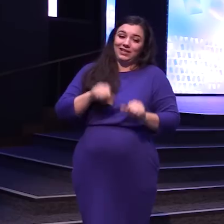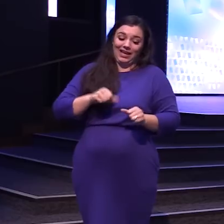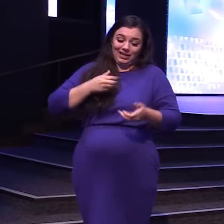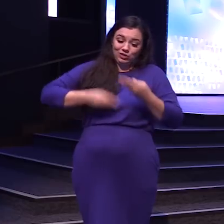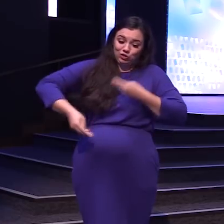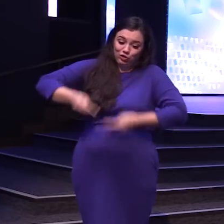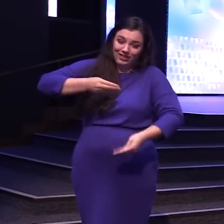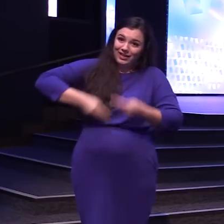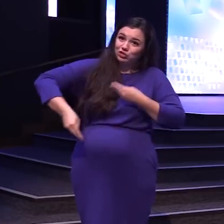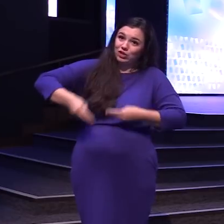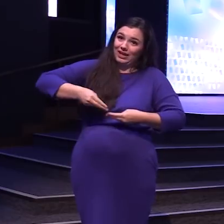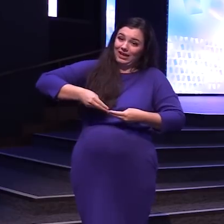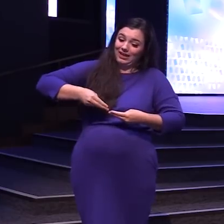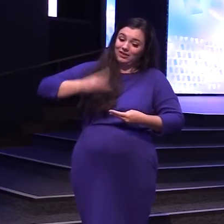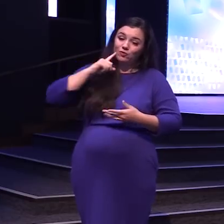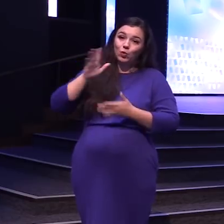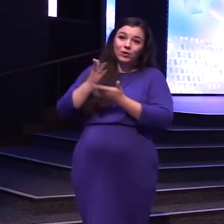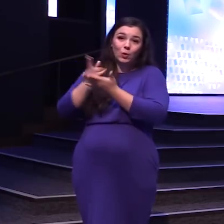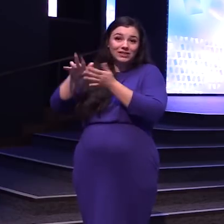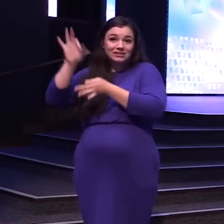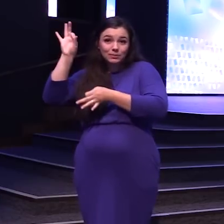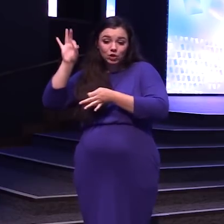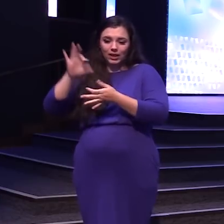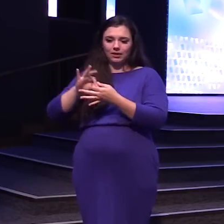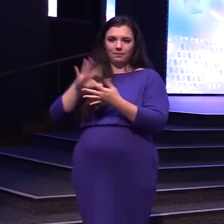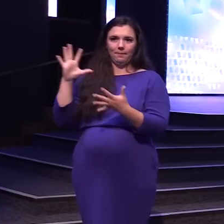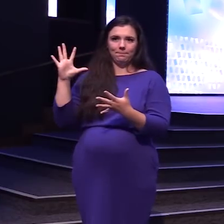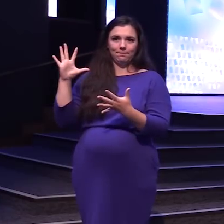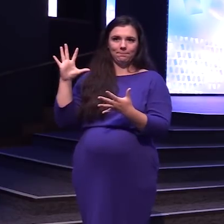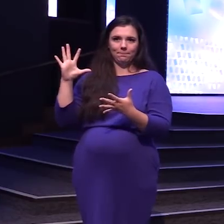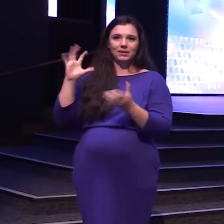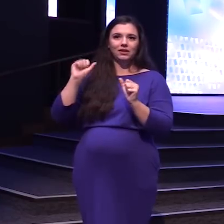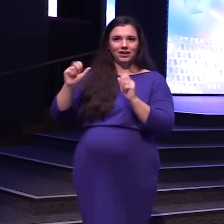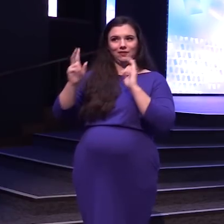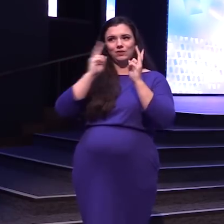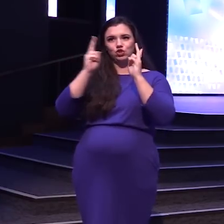circulation To the spirit And lose our vision